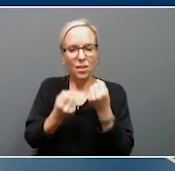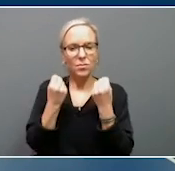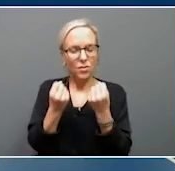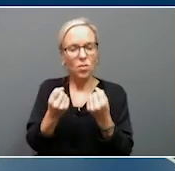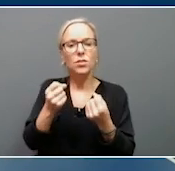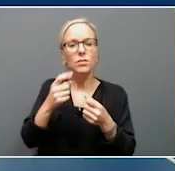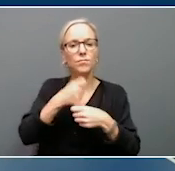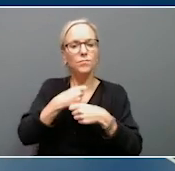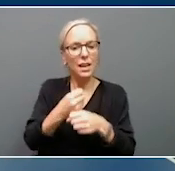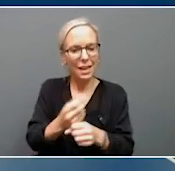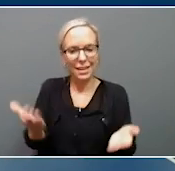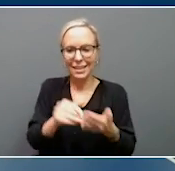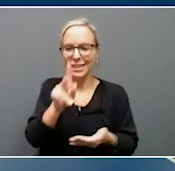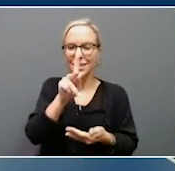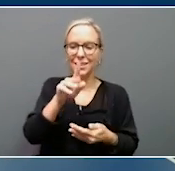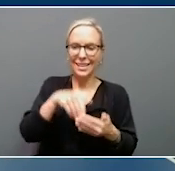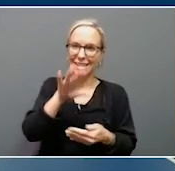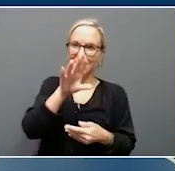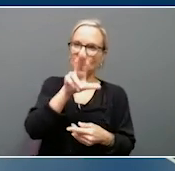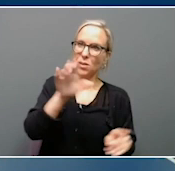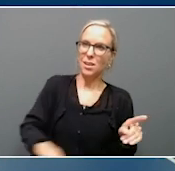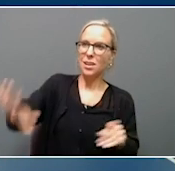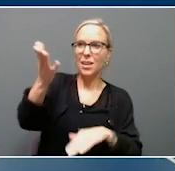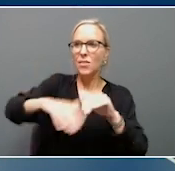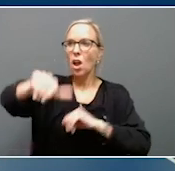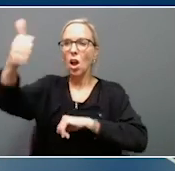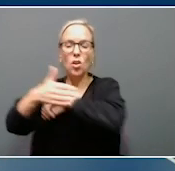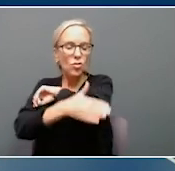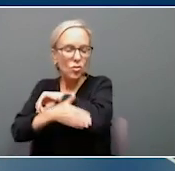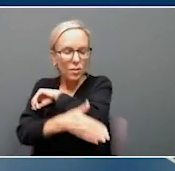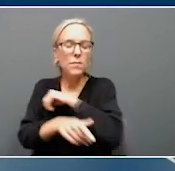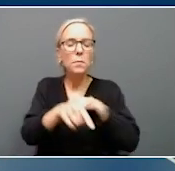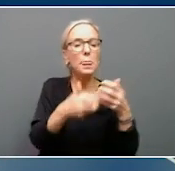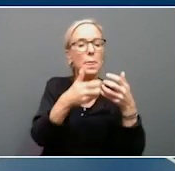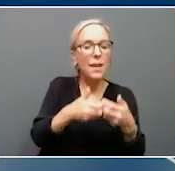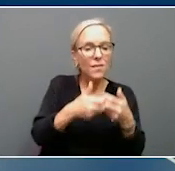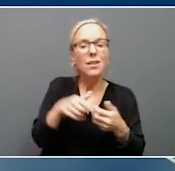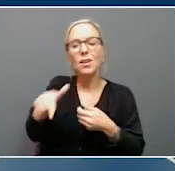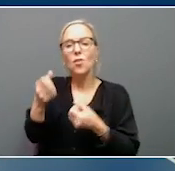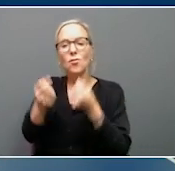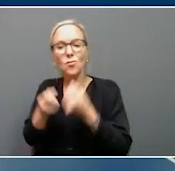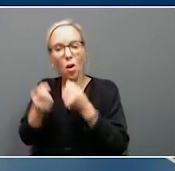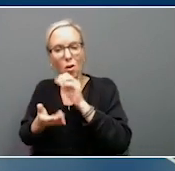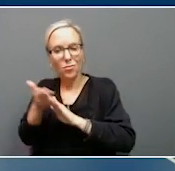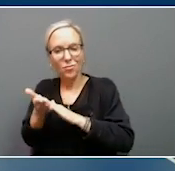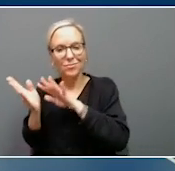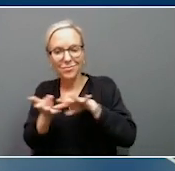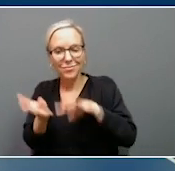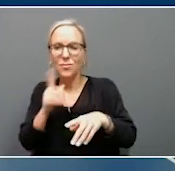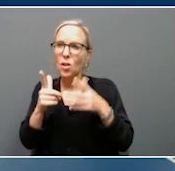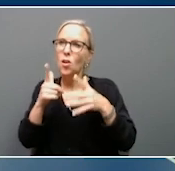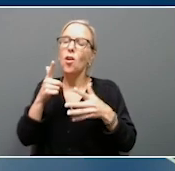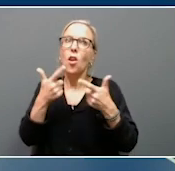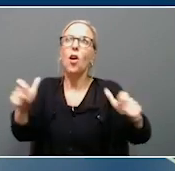United States, Canada, Mexico, and Brazil. Manufacturing and the automotive sector have long been central to the Commonwealth's economy, and with